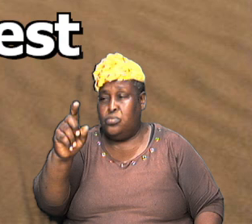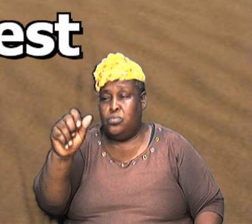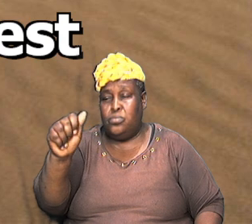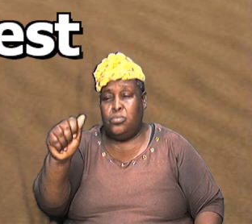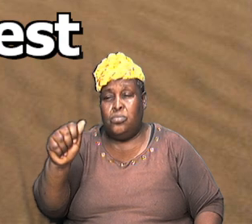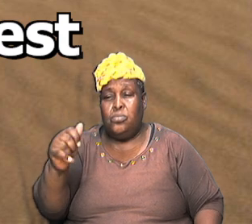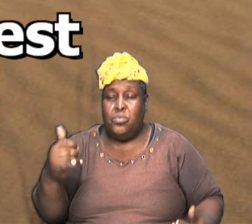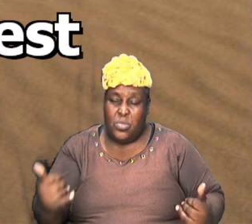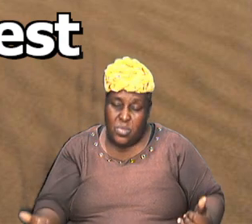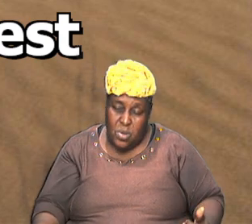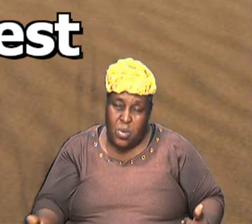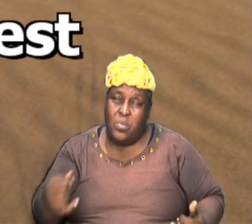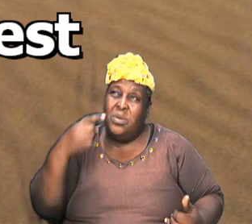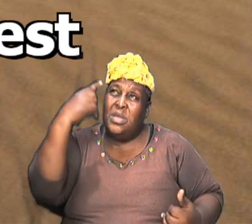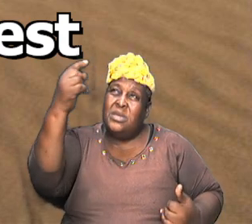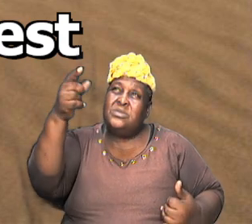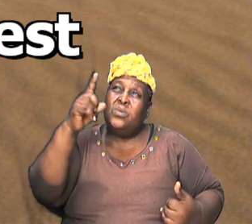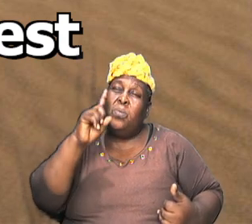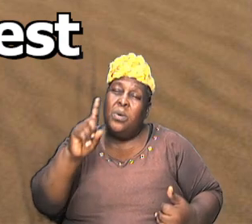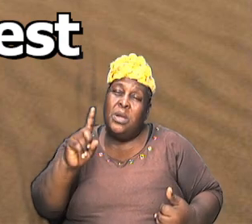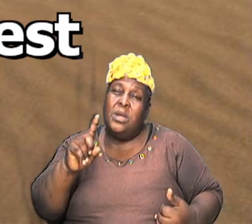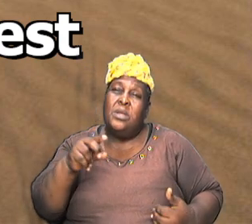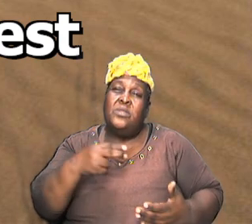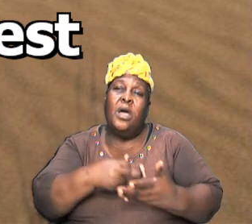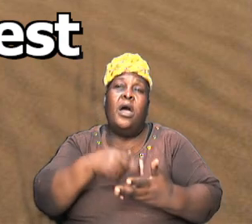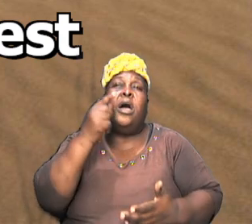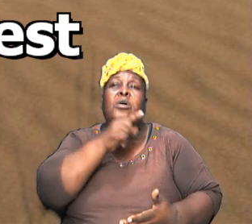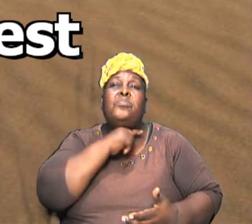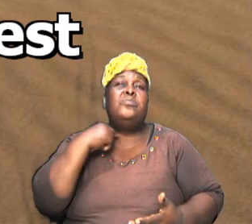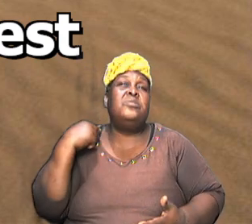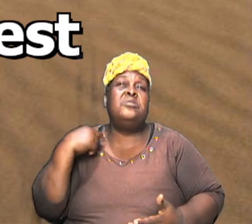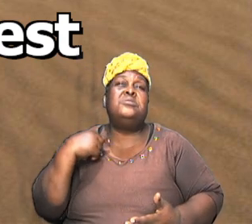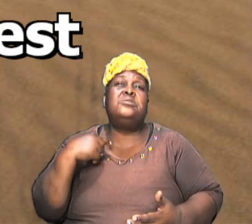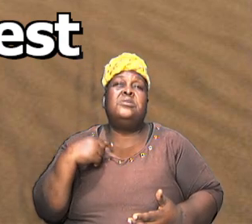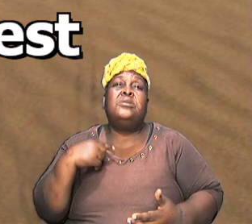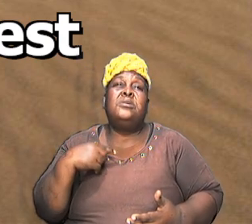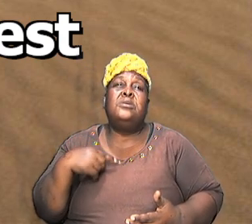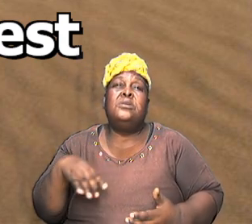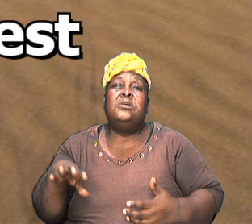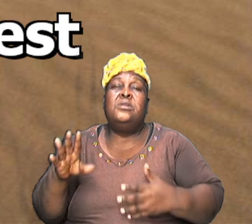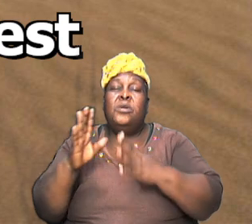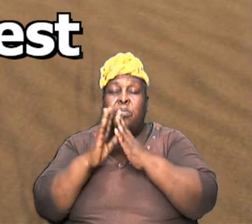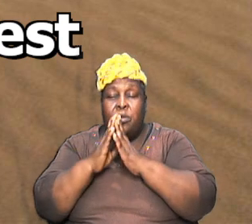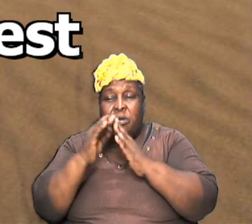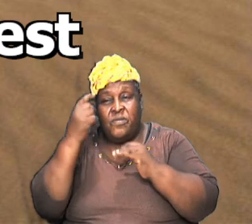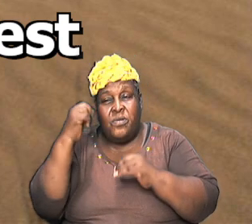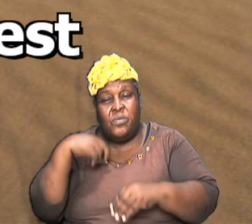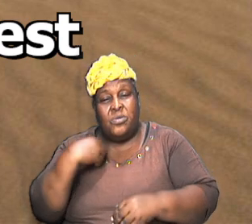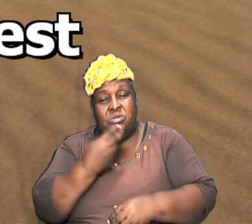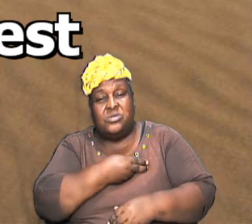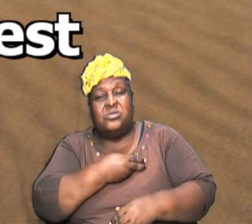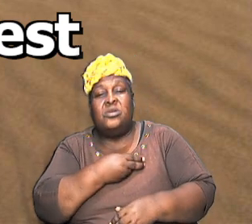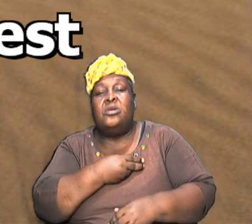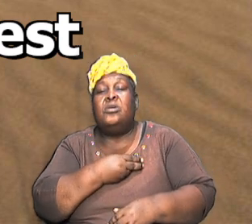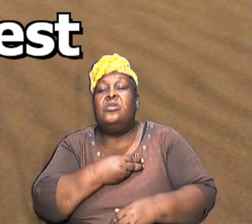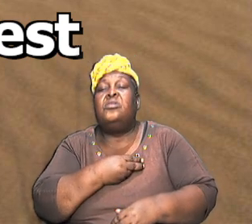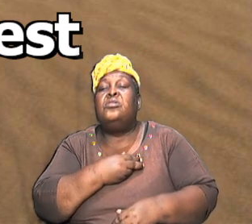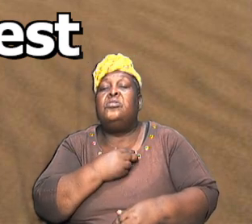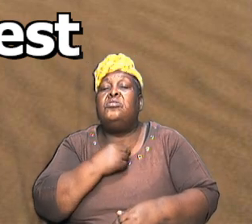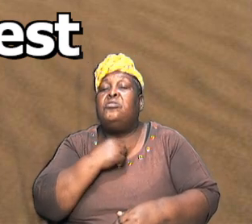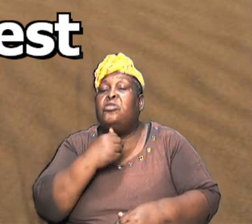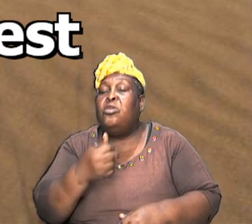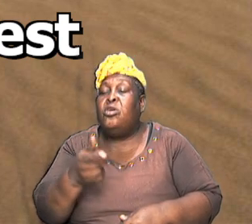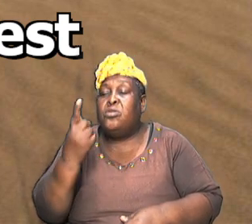high priest interceding for us and he did not come via the levitical order how is that but yet